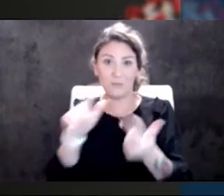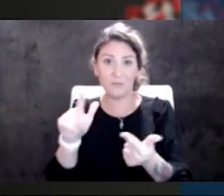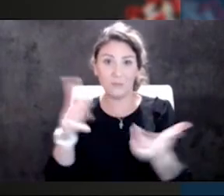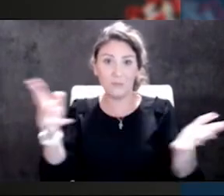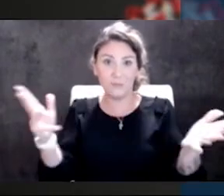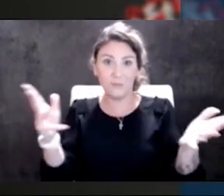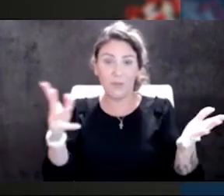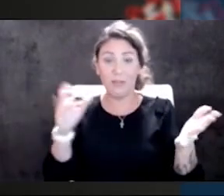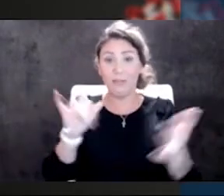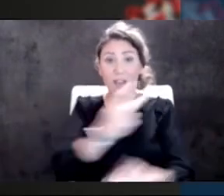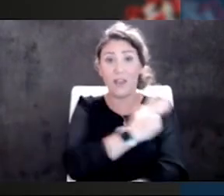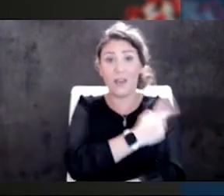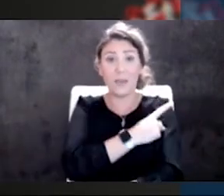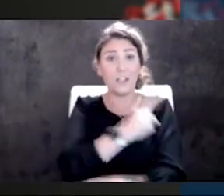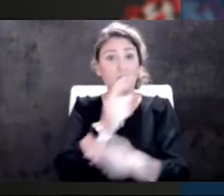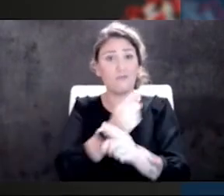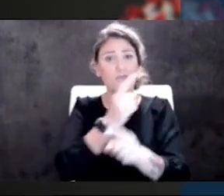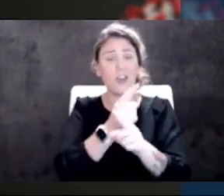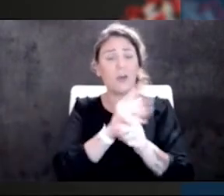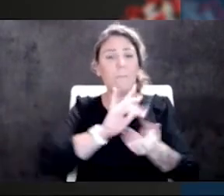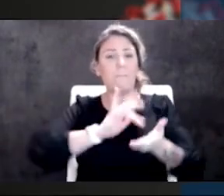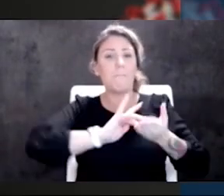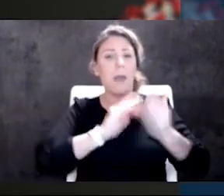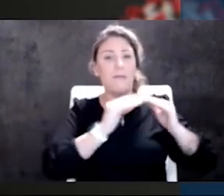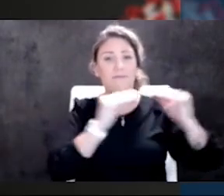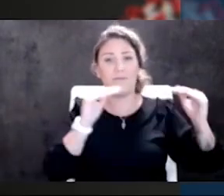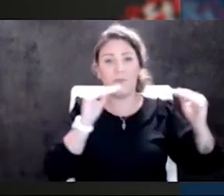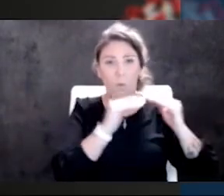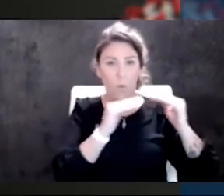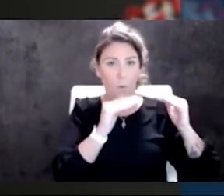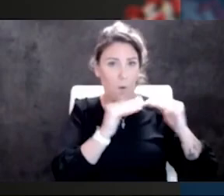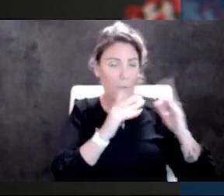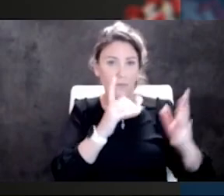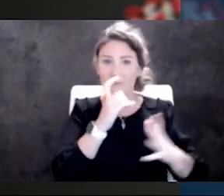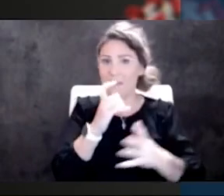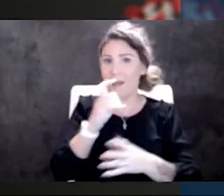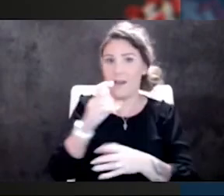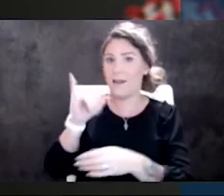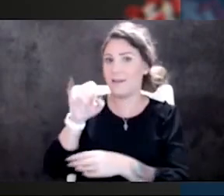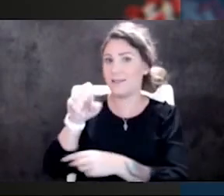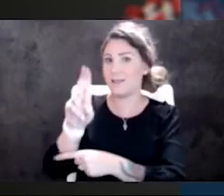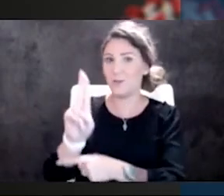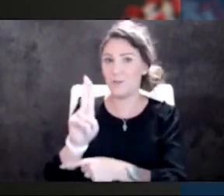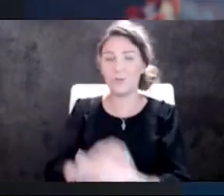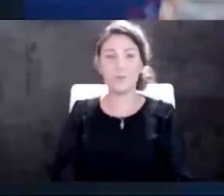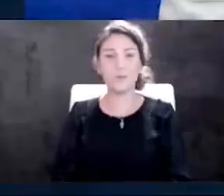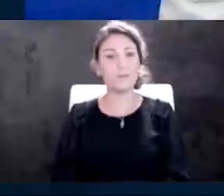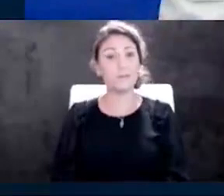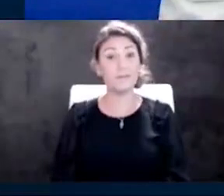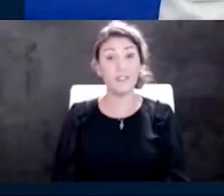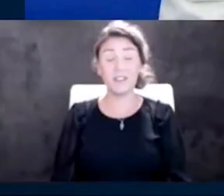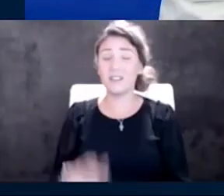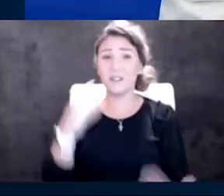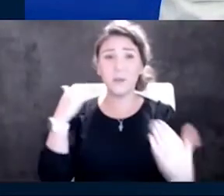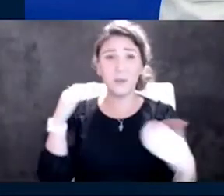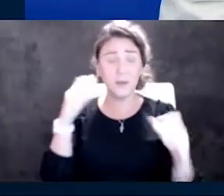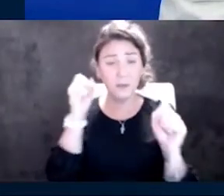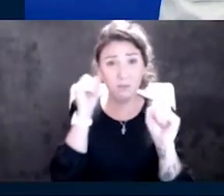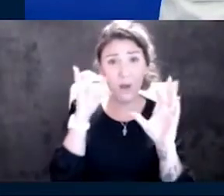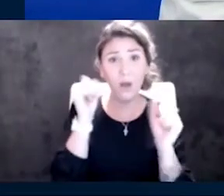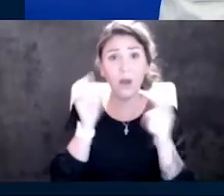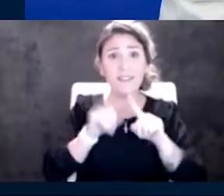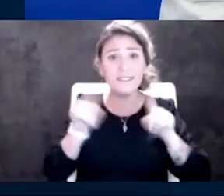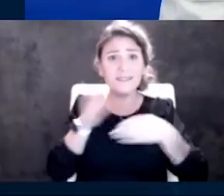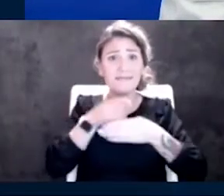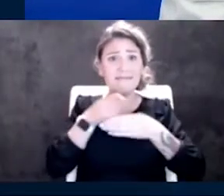is on the regular medical floor. It is, they are not in the ICU. Yeah. It's, just remarkable the difference between the vaccinated